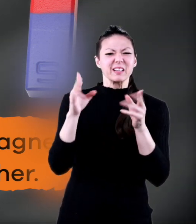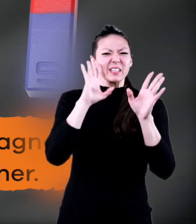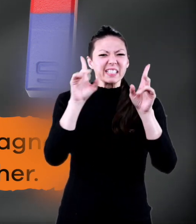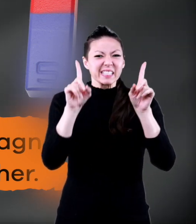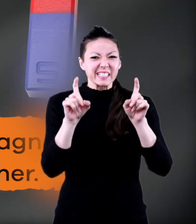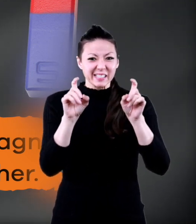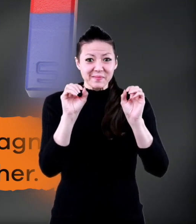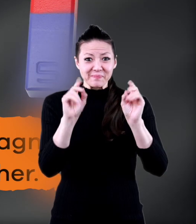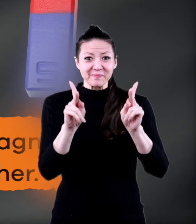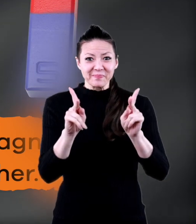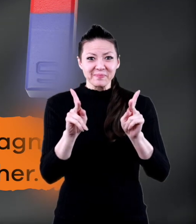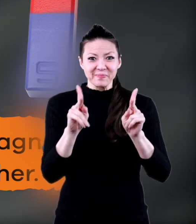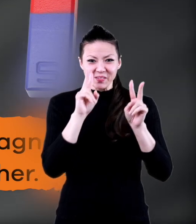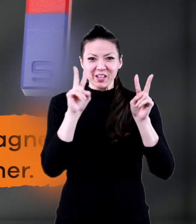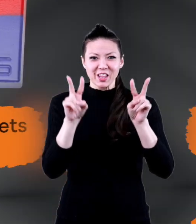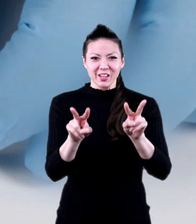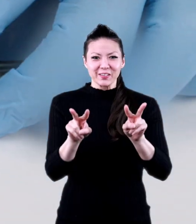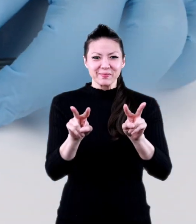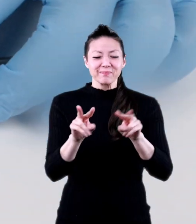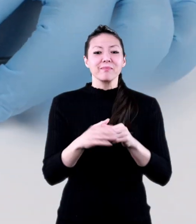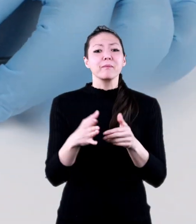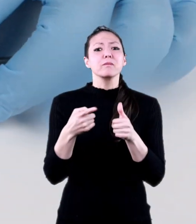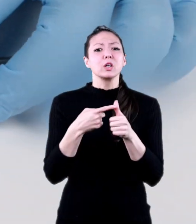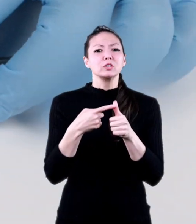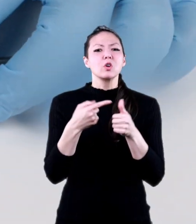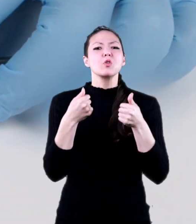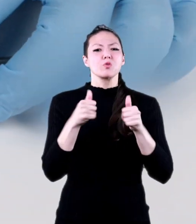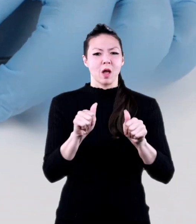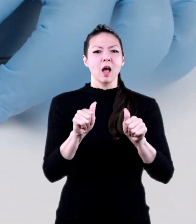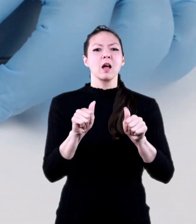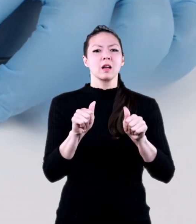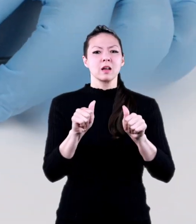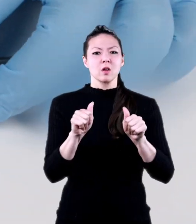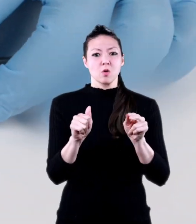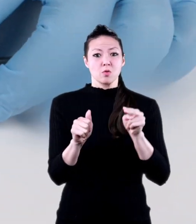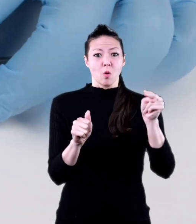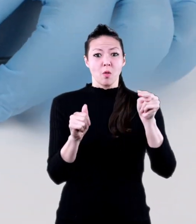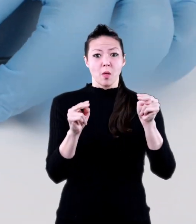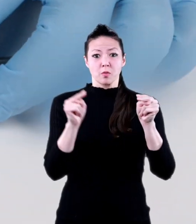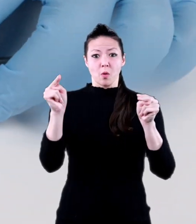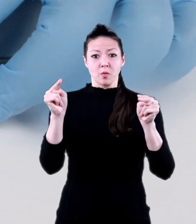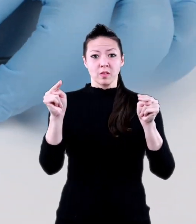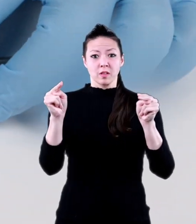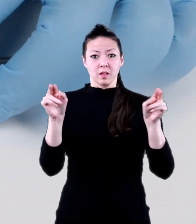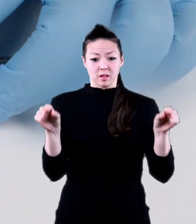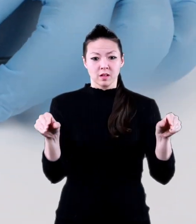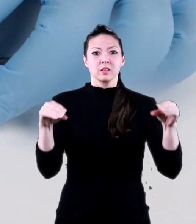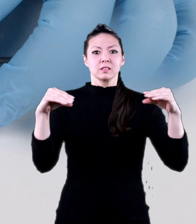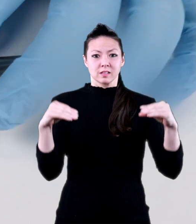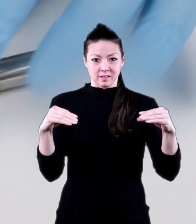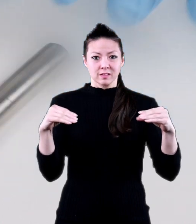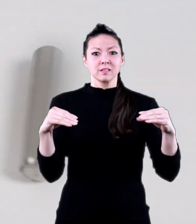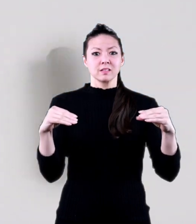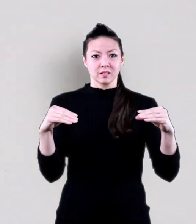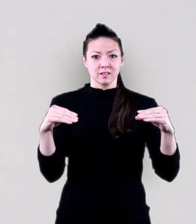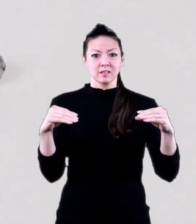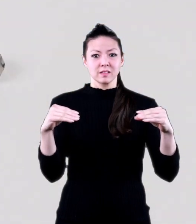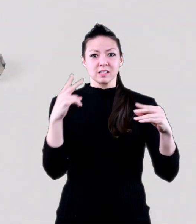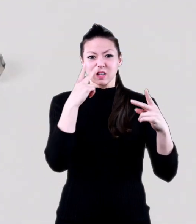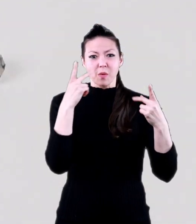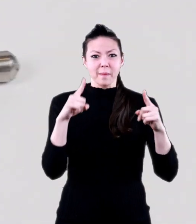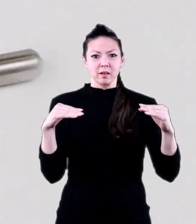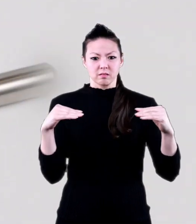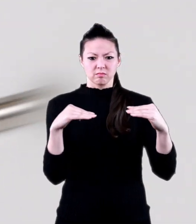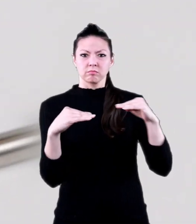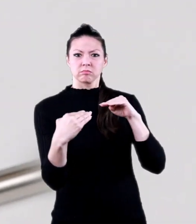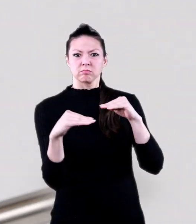Let's test this out. First, let's try putting two North Poles together. Look at that. They